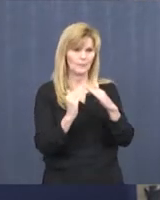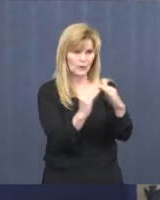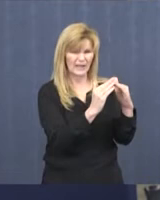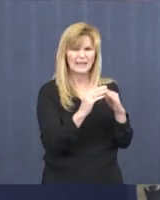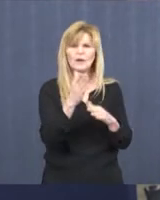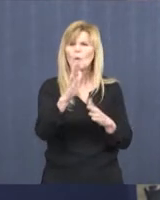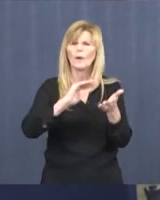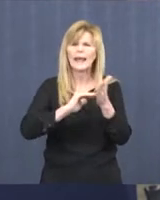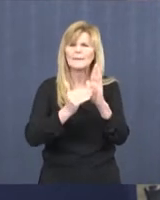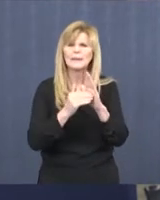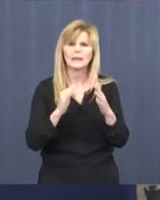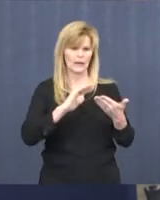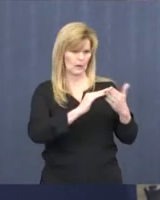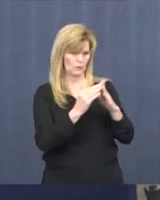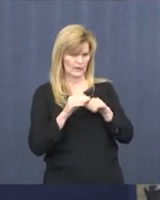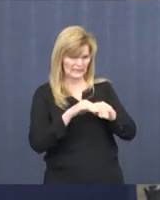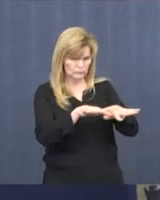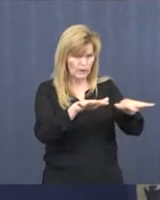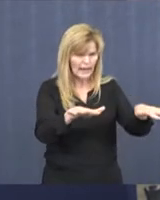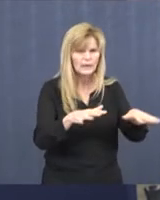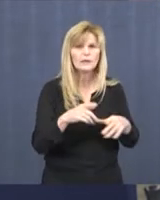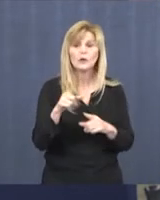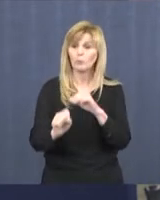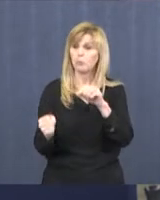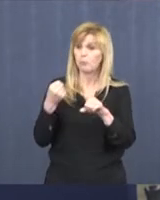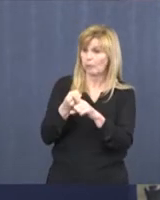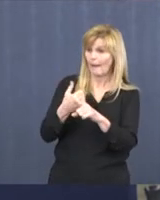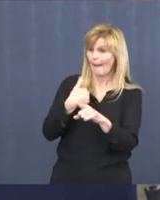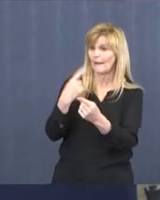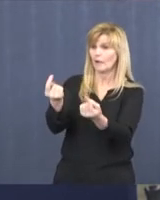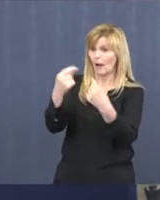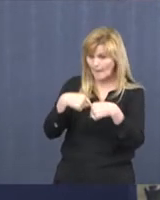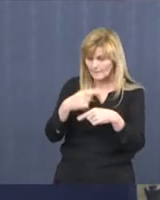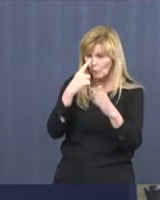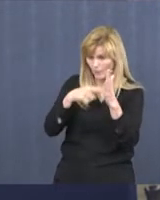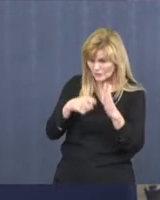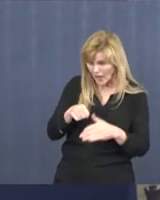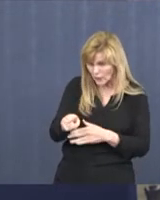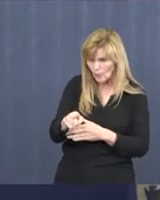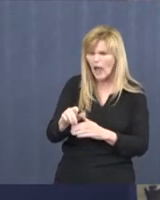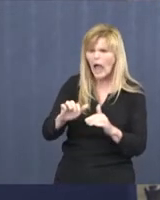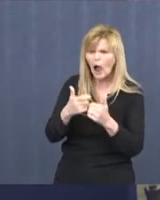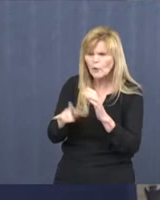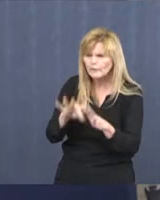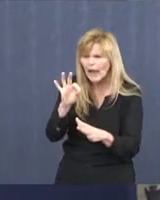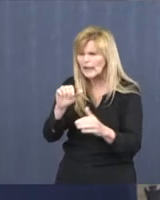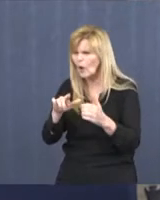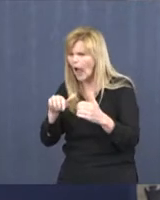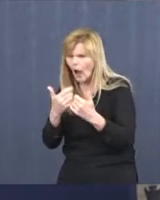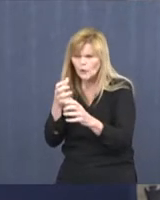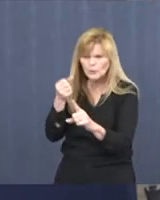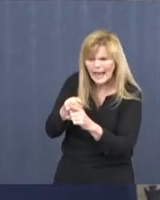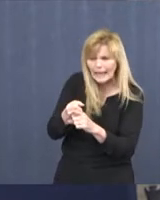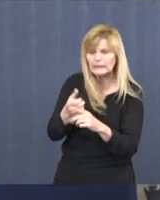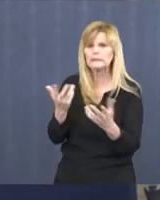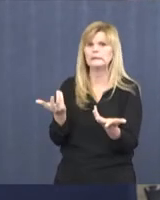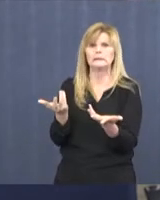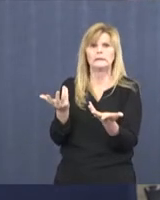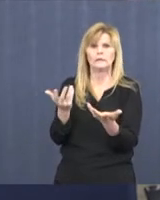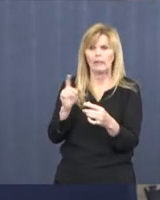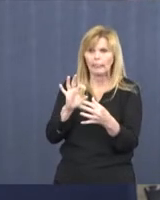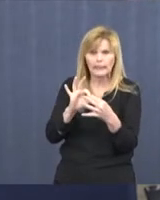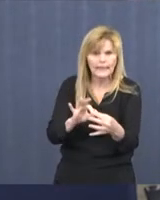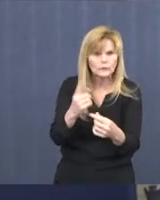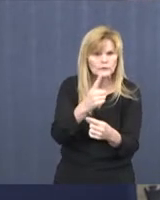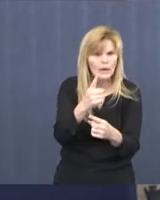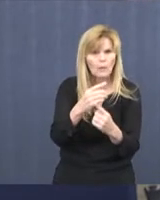community spread is where we can't identify that infectious exposure. So we can't link it to travel. We can't link it to a positive case. So we